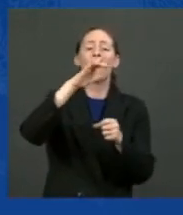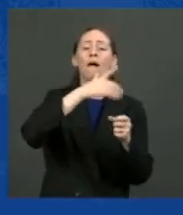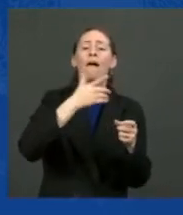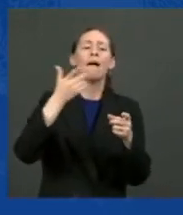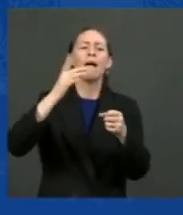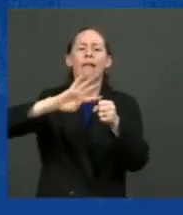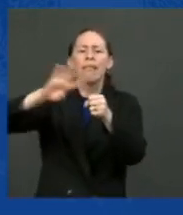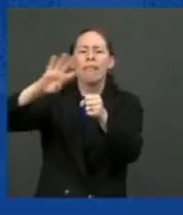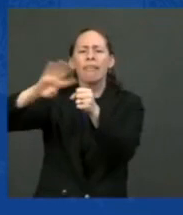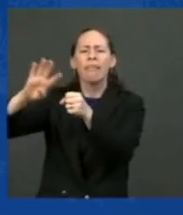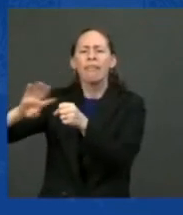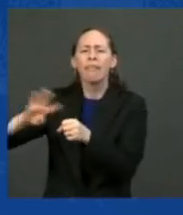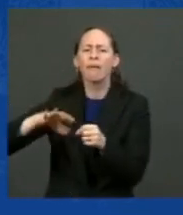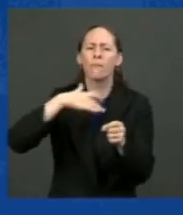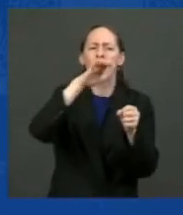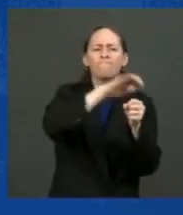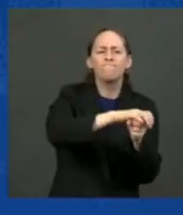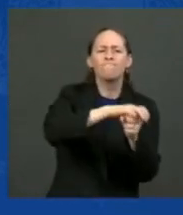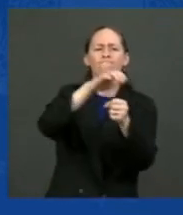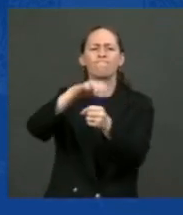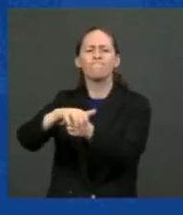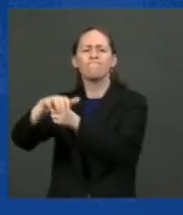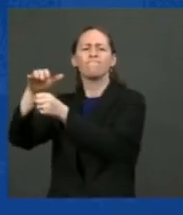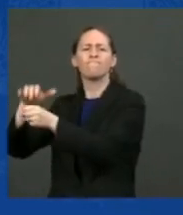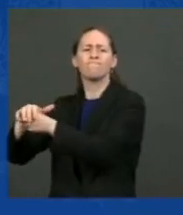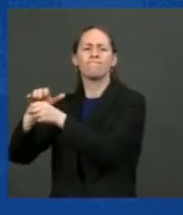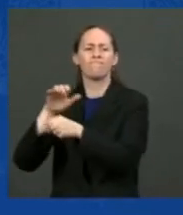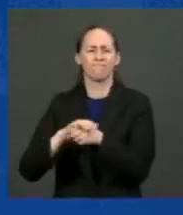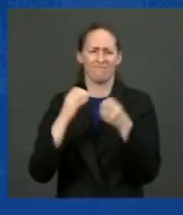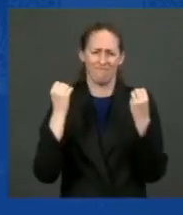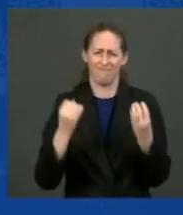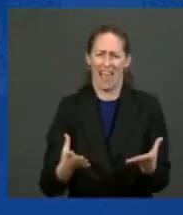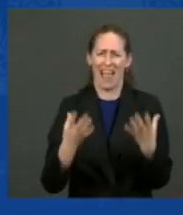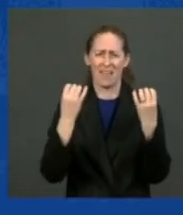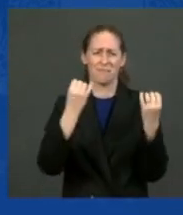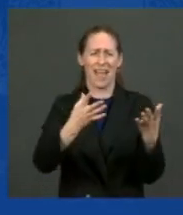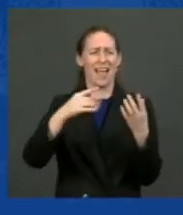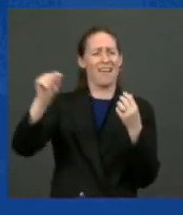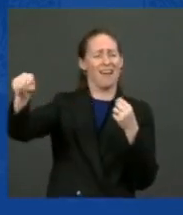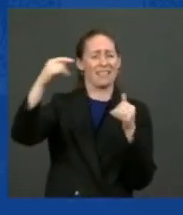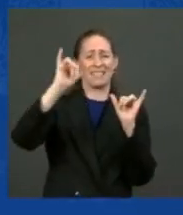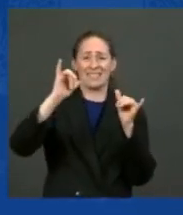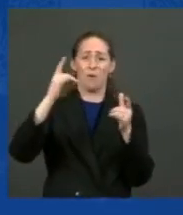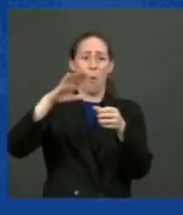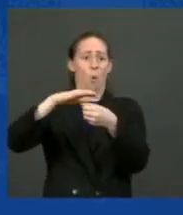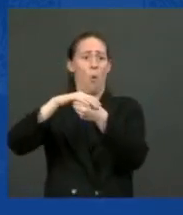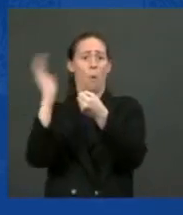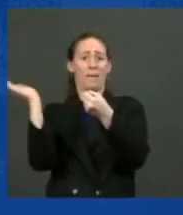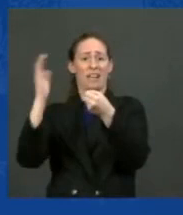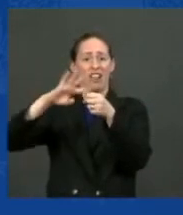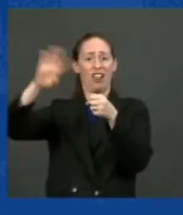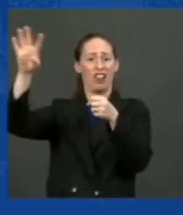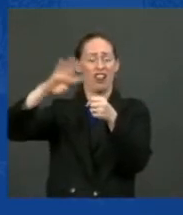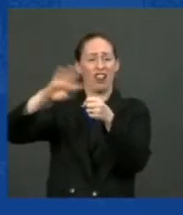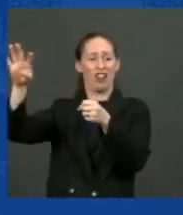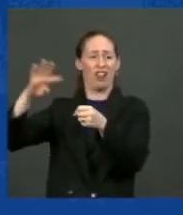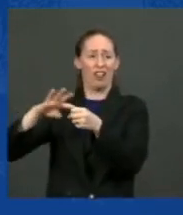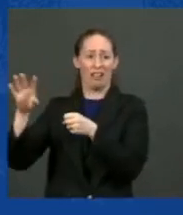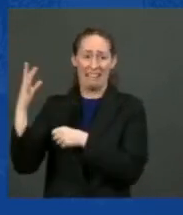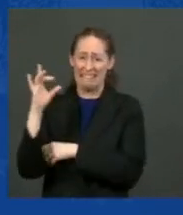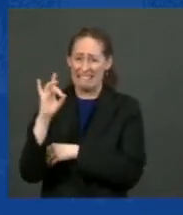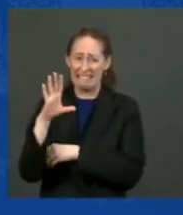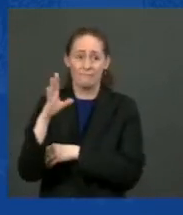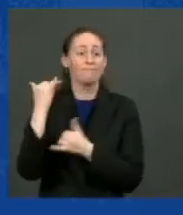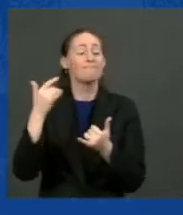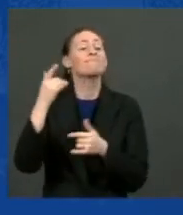But in a Northern European social democracy, you're not really arguing with people about such fundamental elements, right? It's like